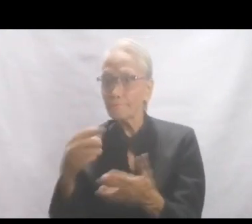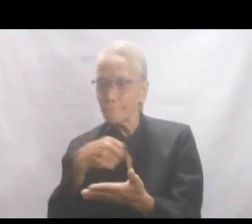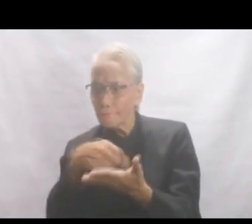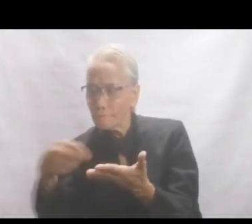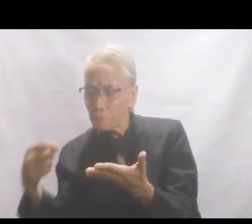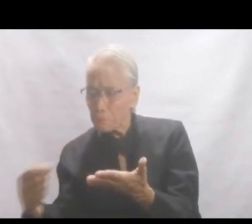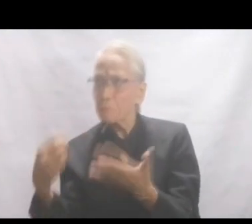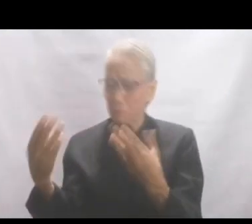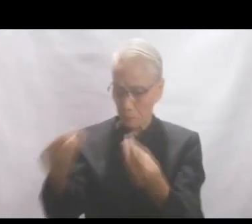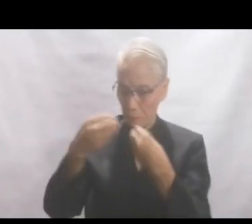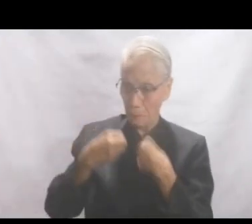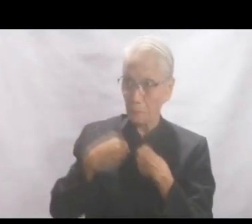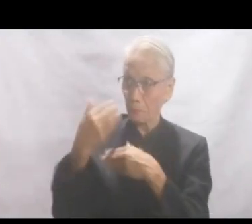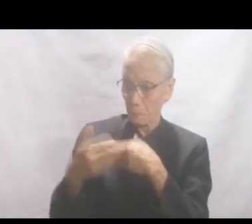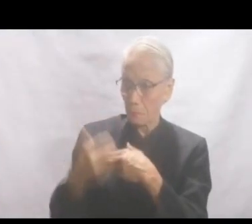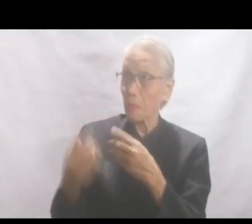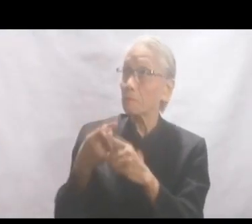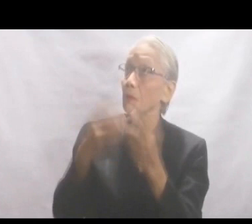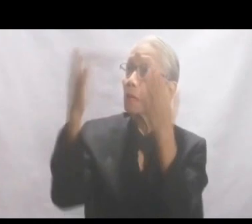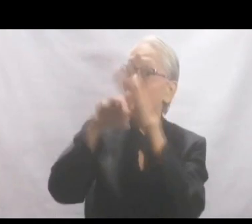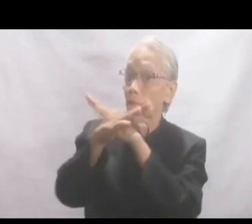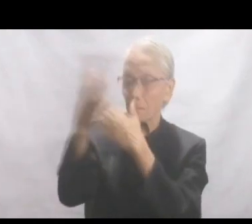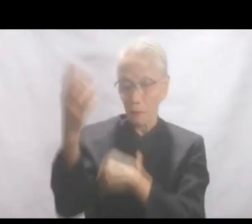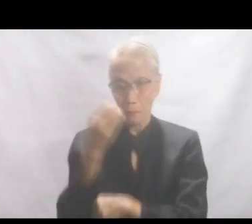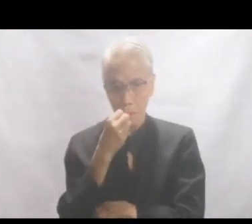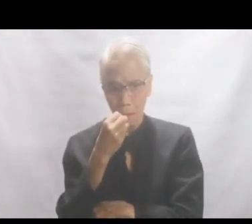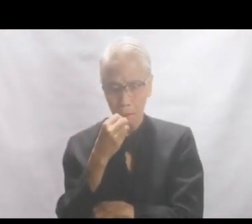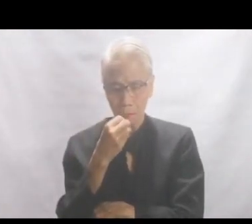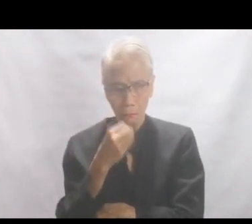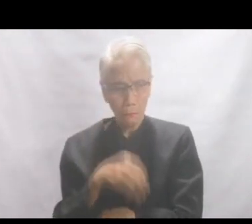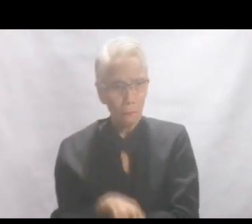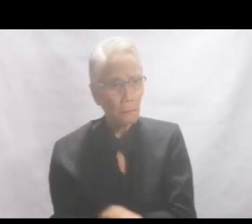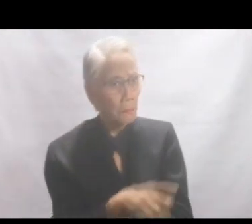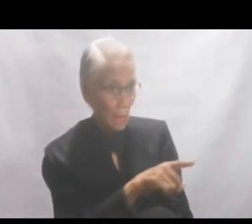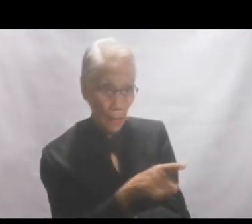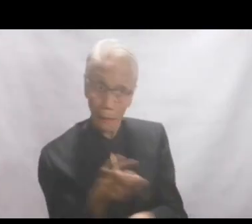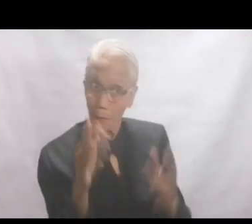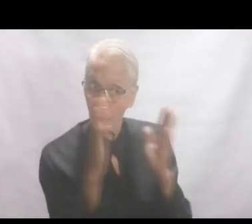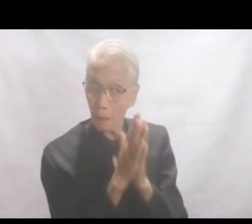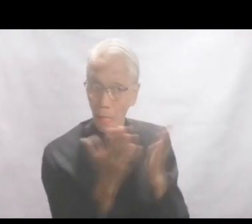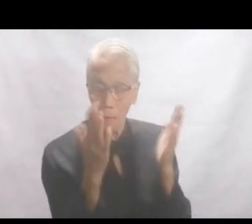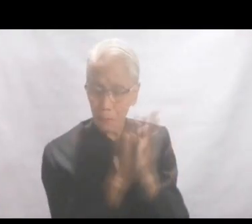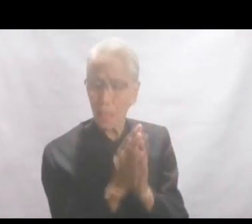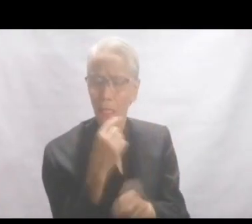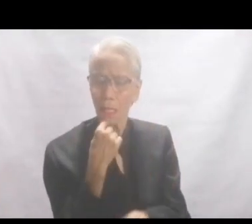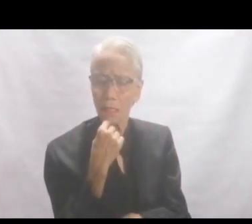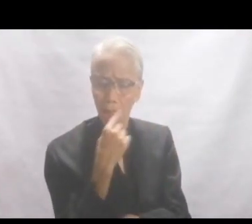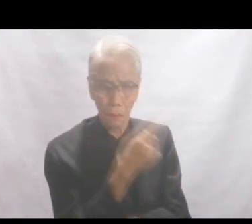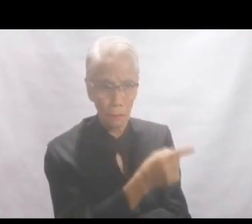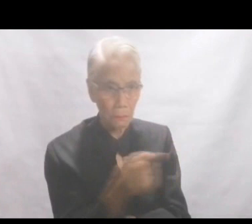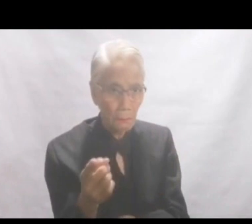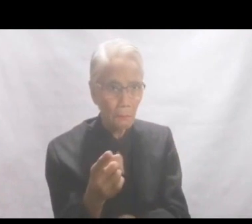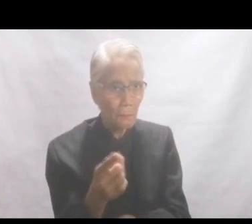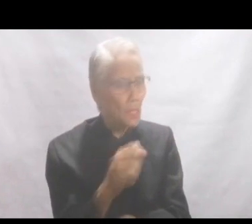gave them bread from heaven to eat. So Jesus said to them, Amen, amen, I say to